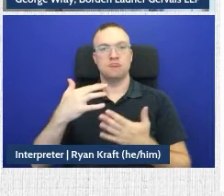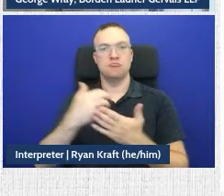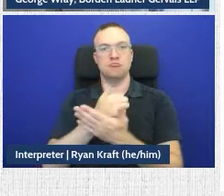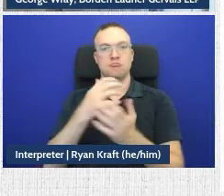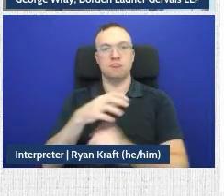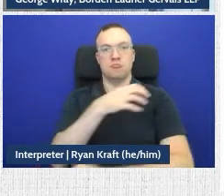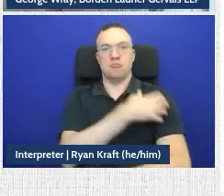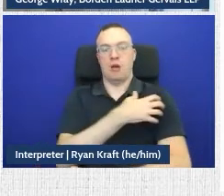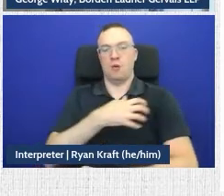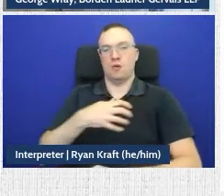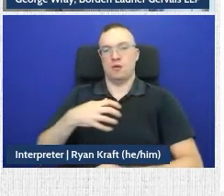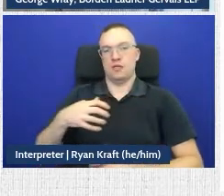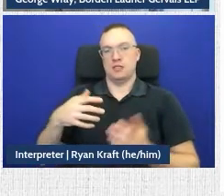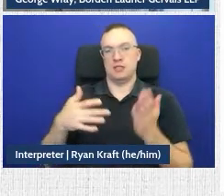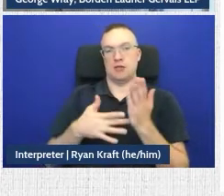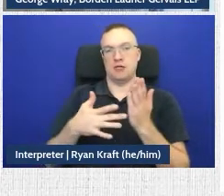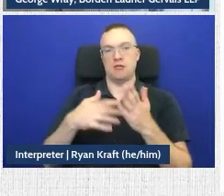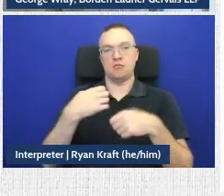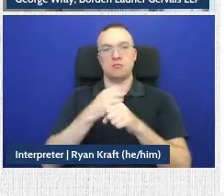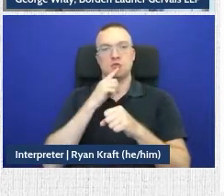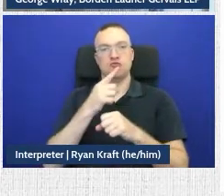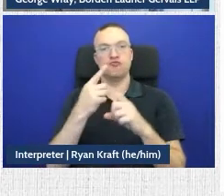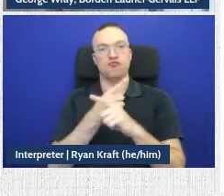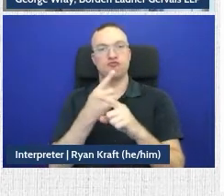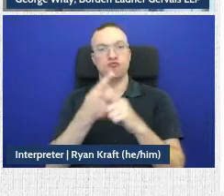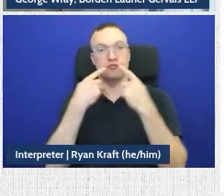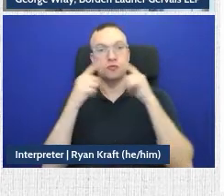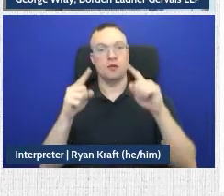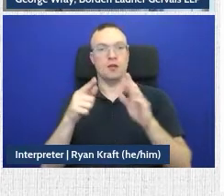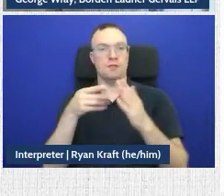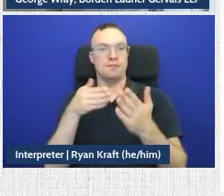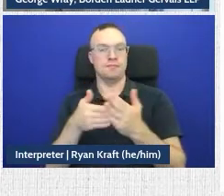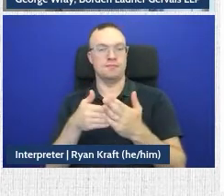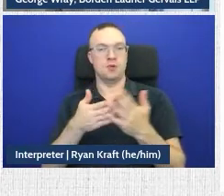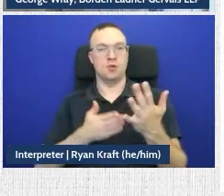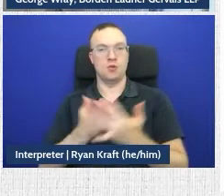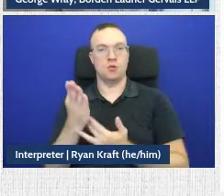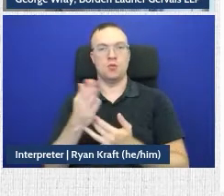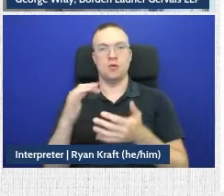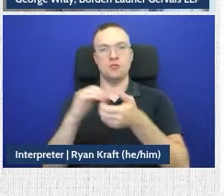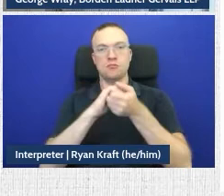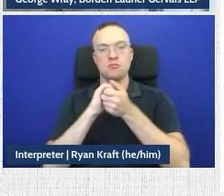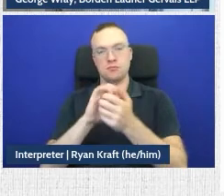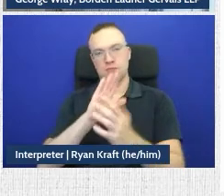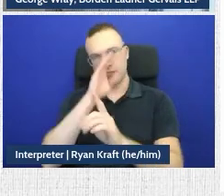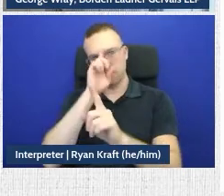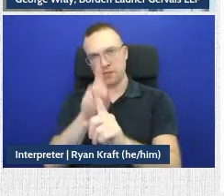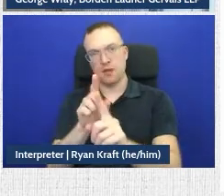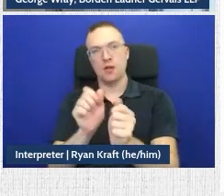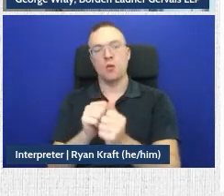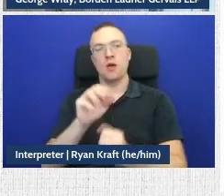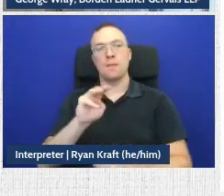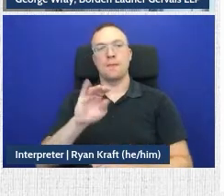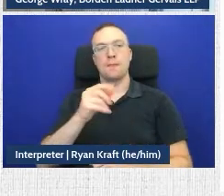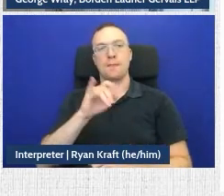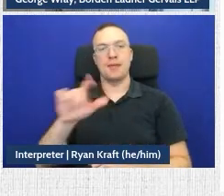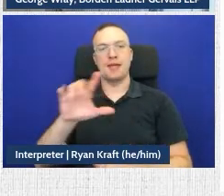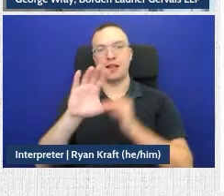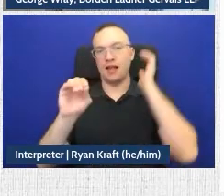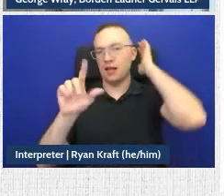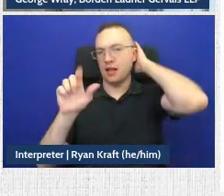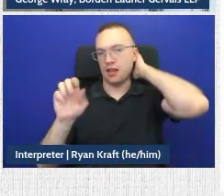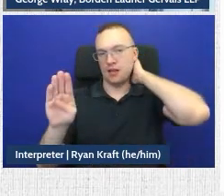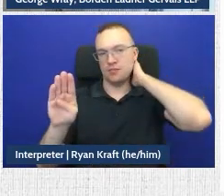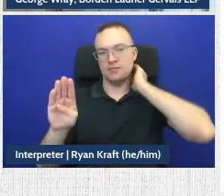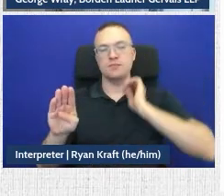of technology to ensure effective litigation through this collaborative effort with McGill University and the lab. The